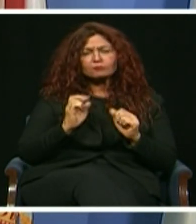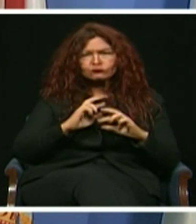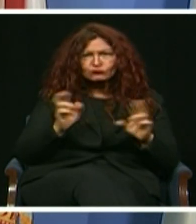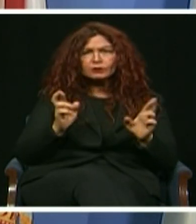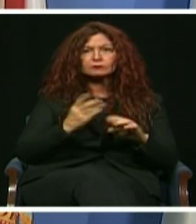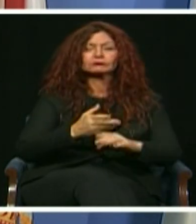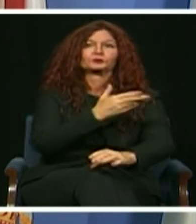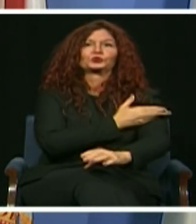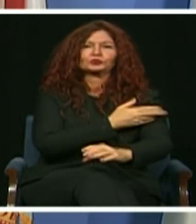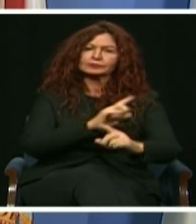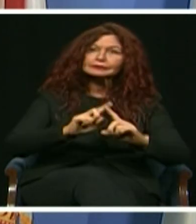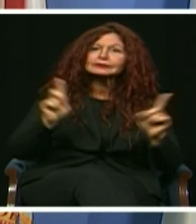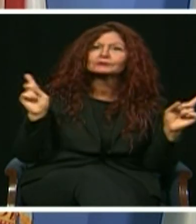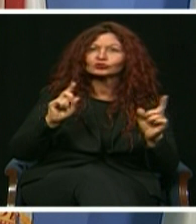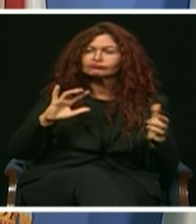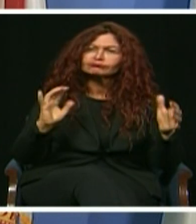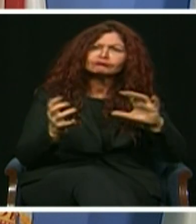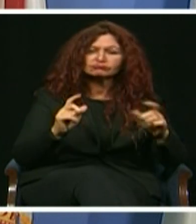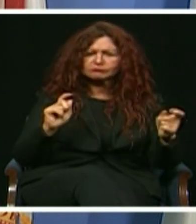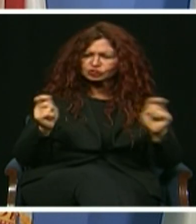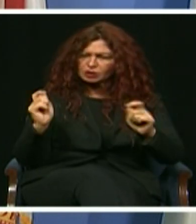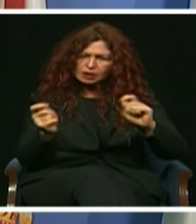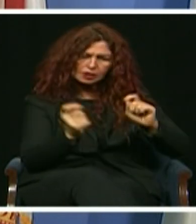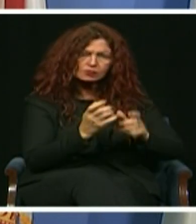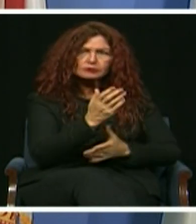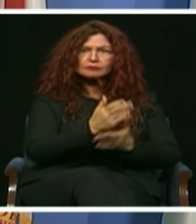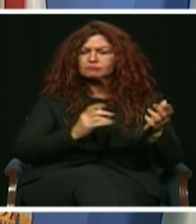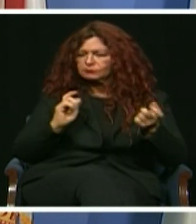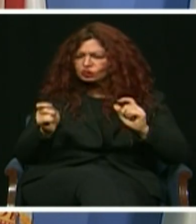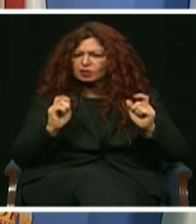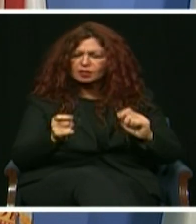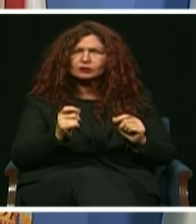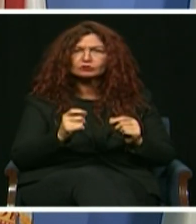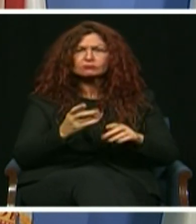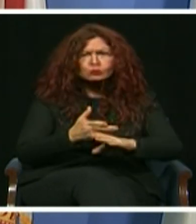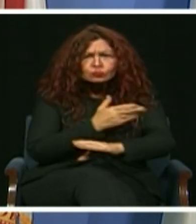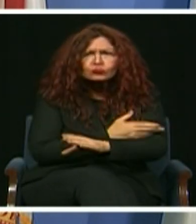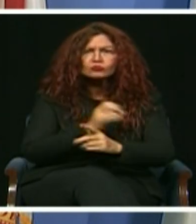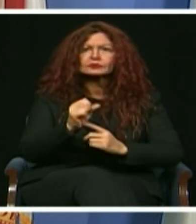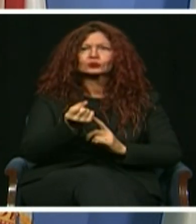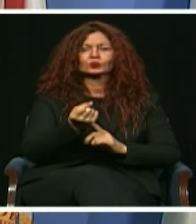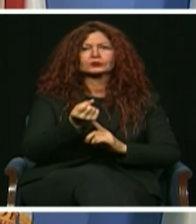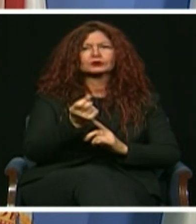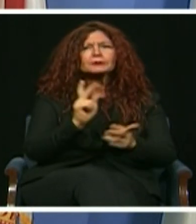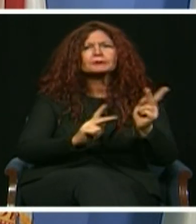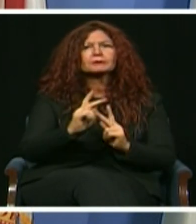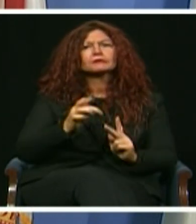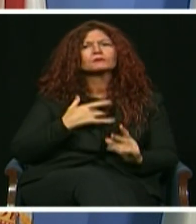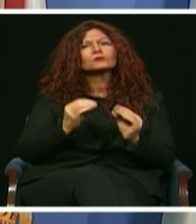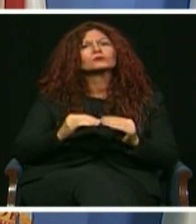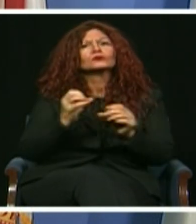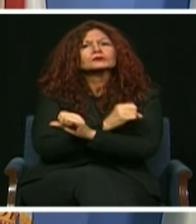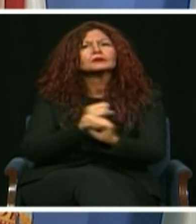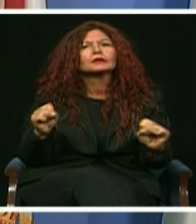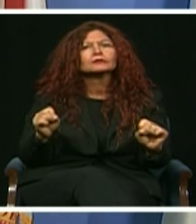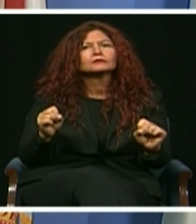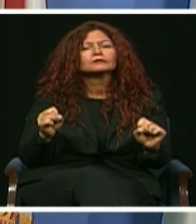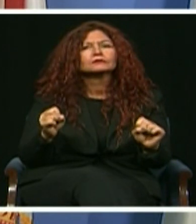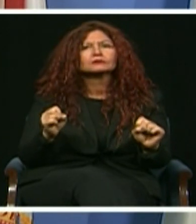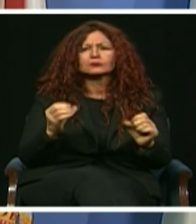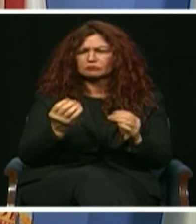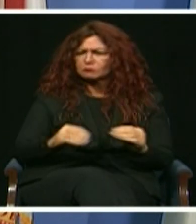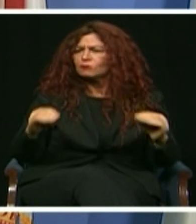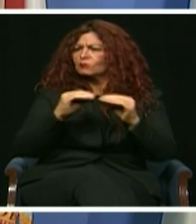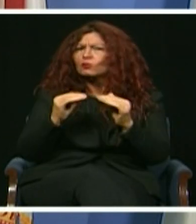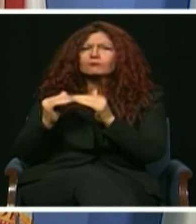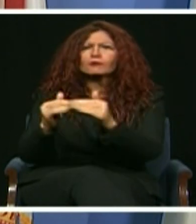also gives us the chance to reimagine a safer, more just, and more prosperous future. We cannot just